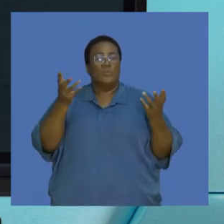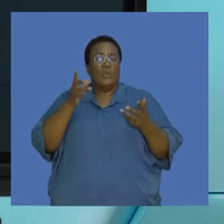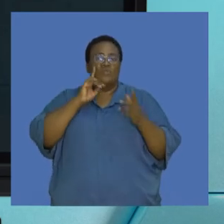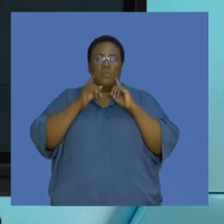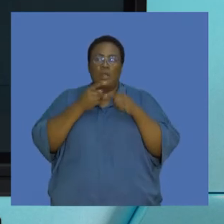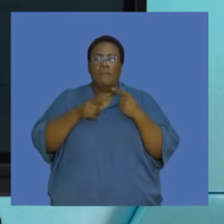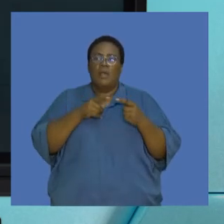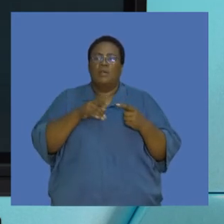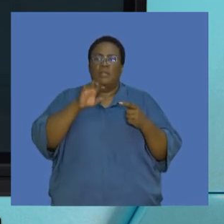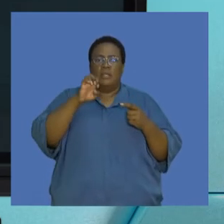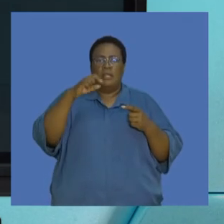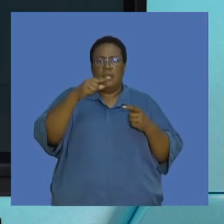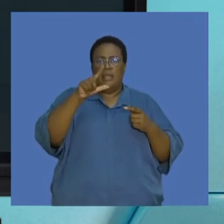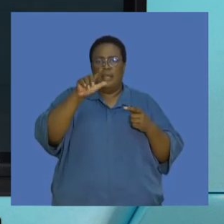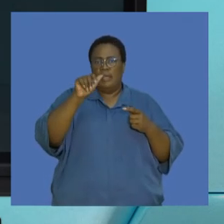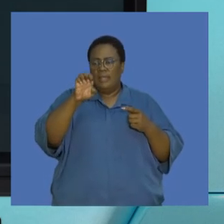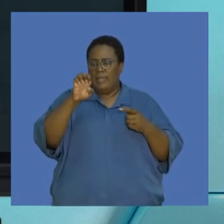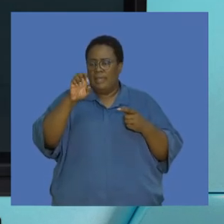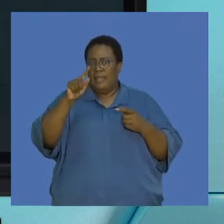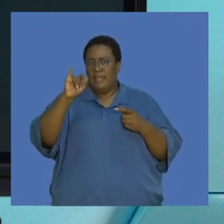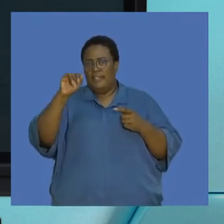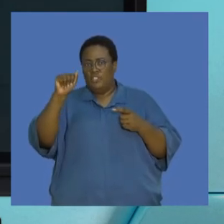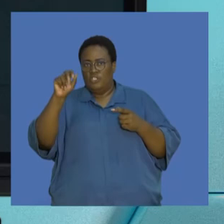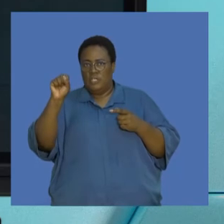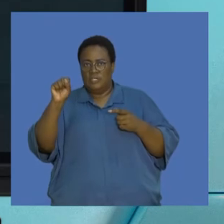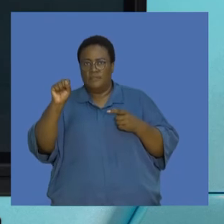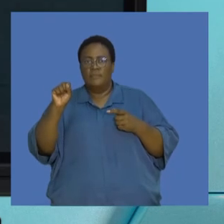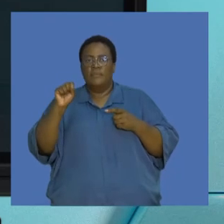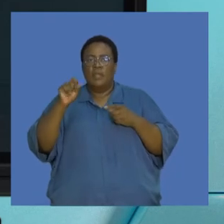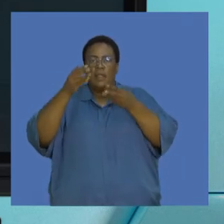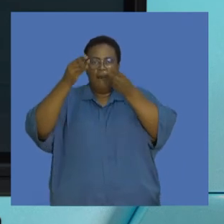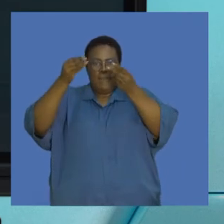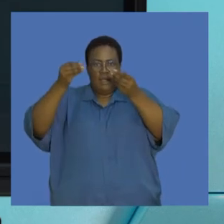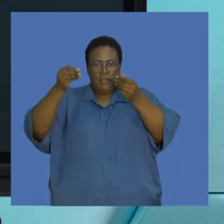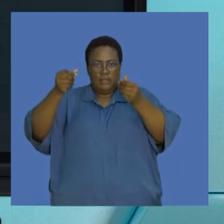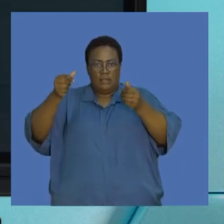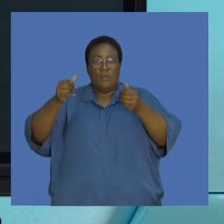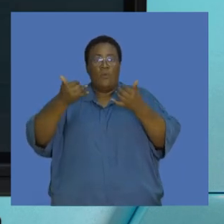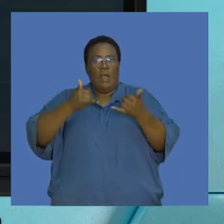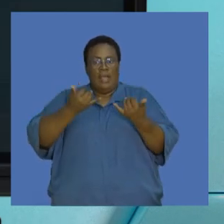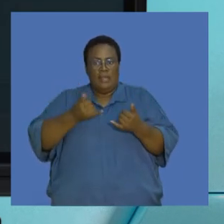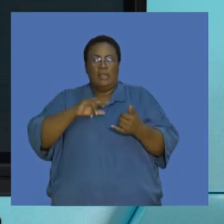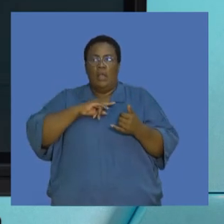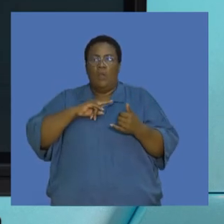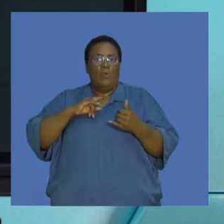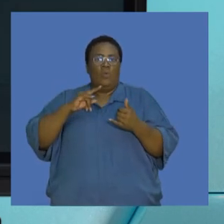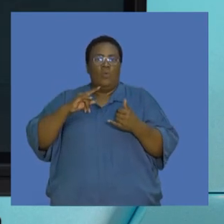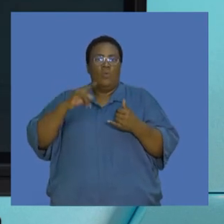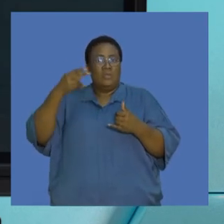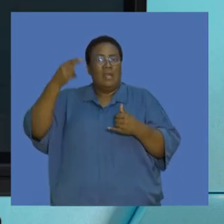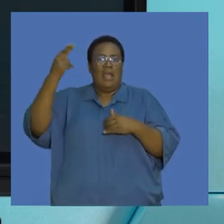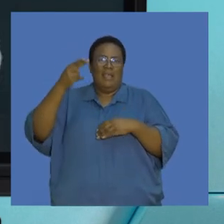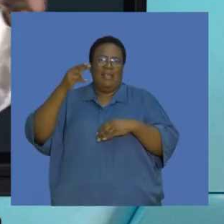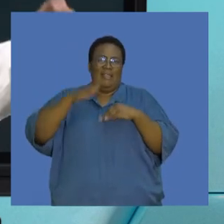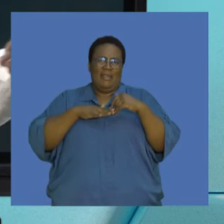that is where we talk about our glaciers melting because the temperatures that they're currently experiencing are slightly higher than that they've experienced 20,